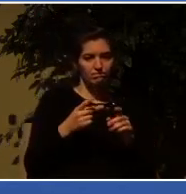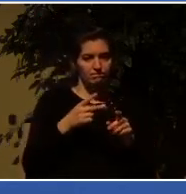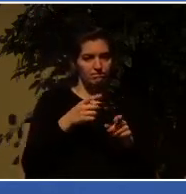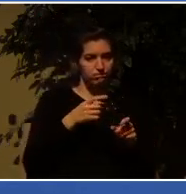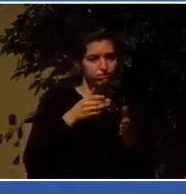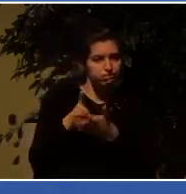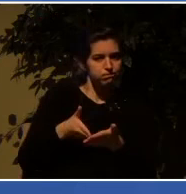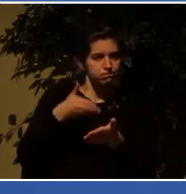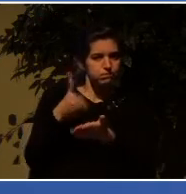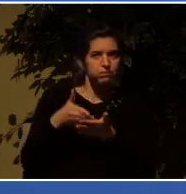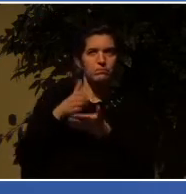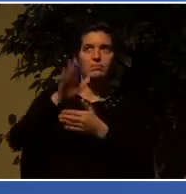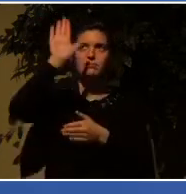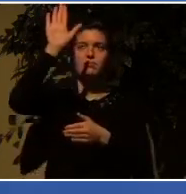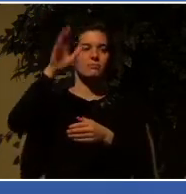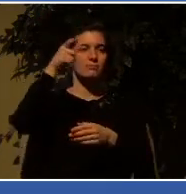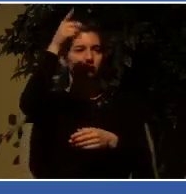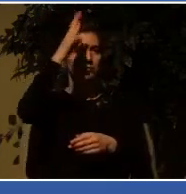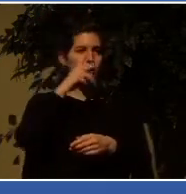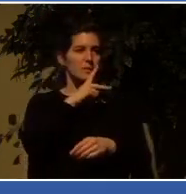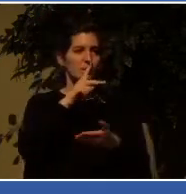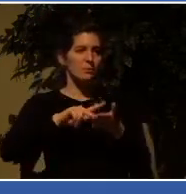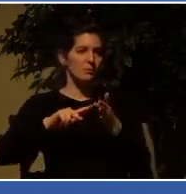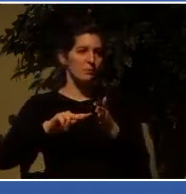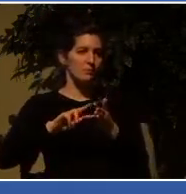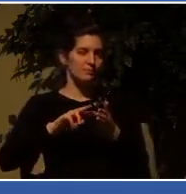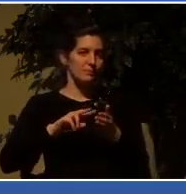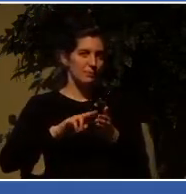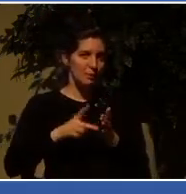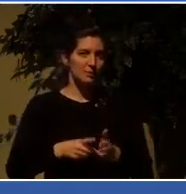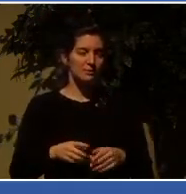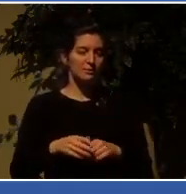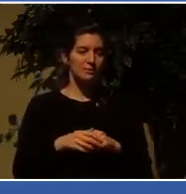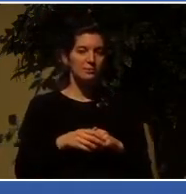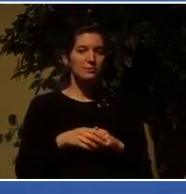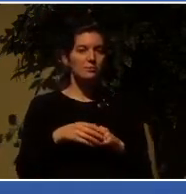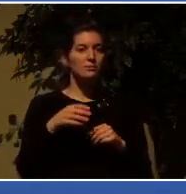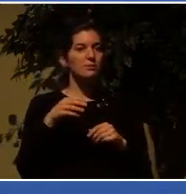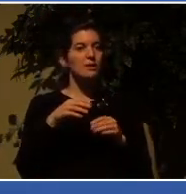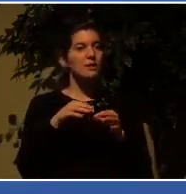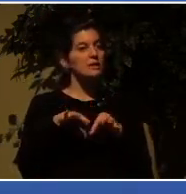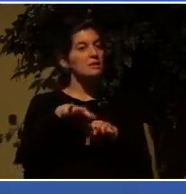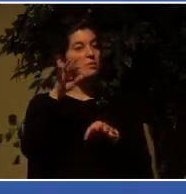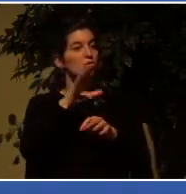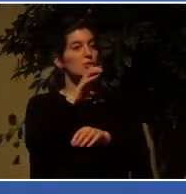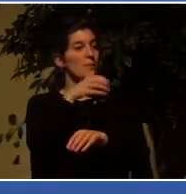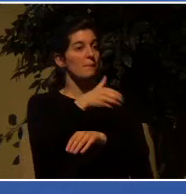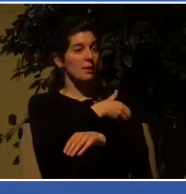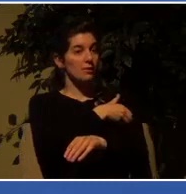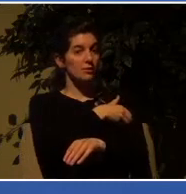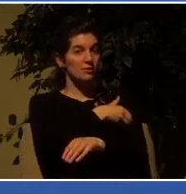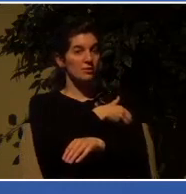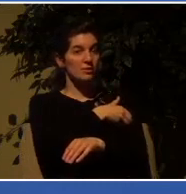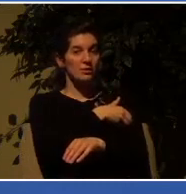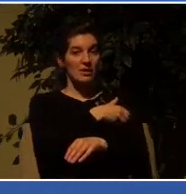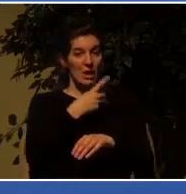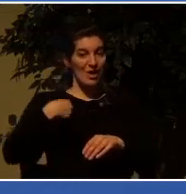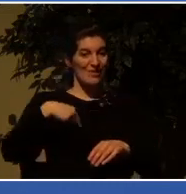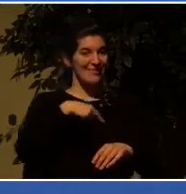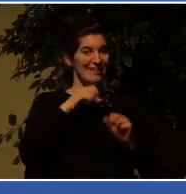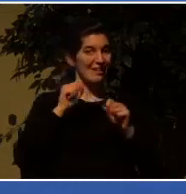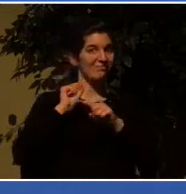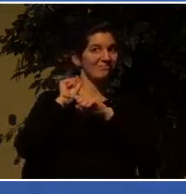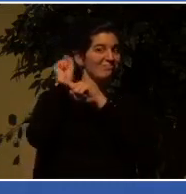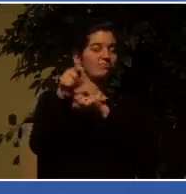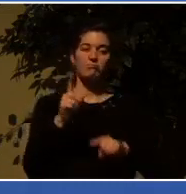because spiritual powers cannot be defeated simply by human elements. Out in the Middle East,